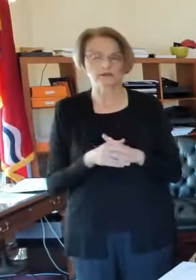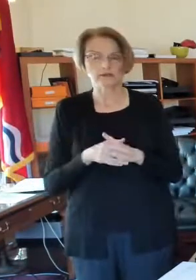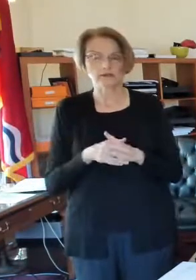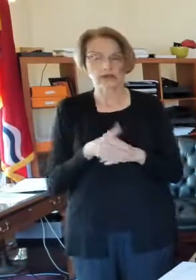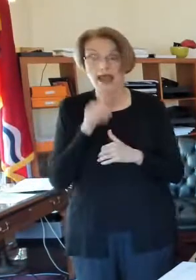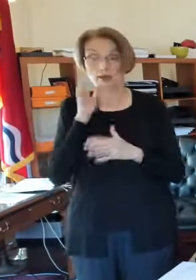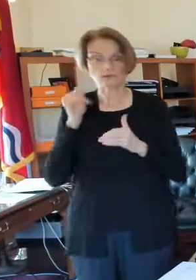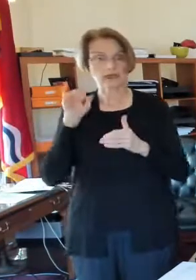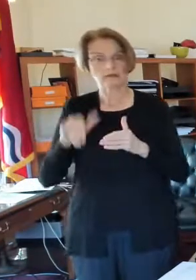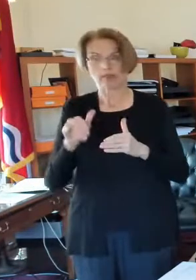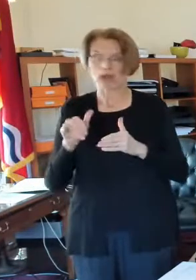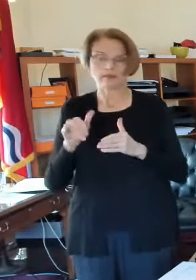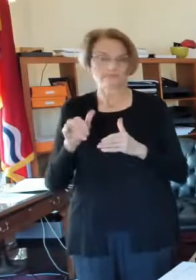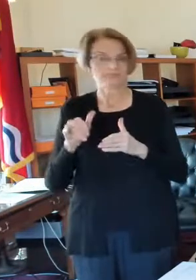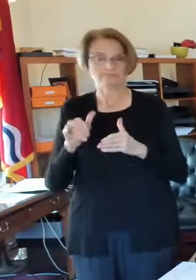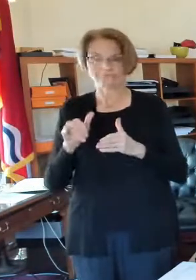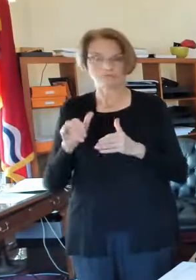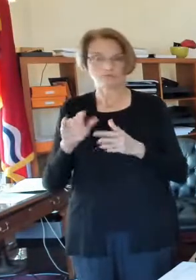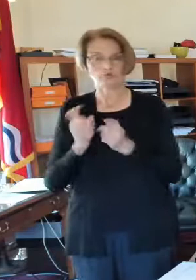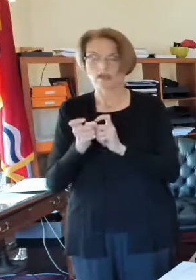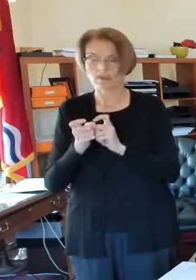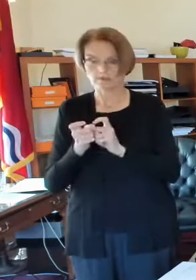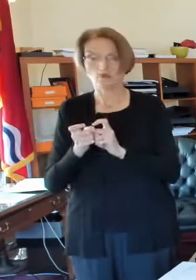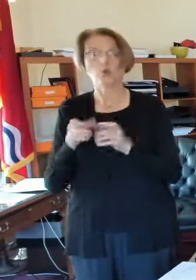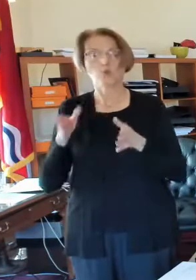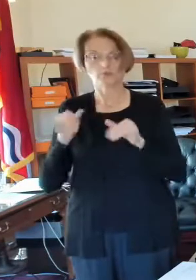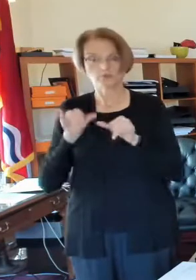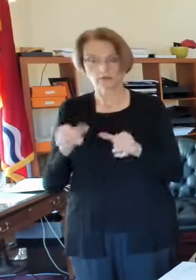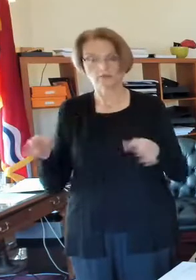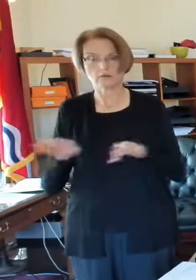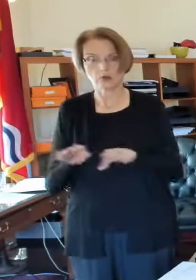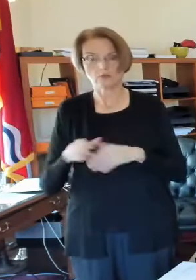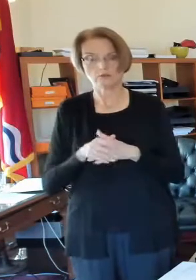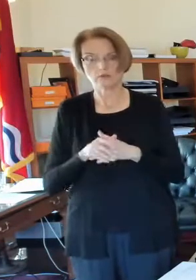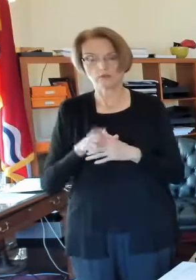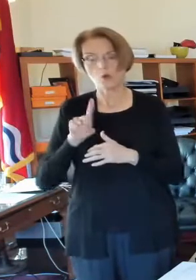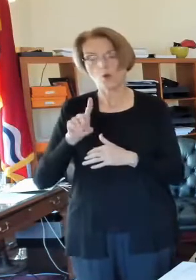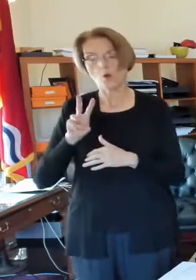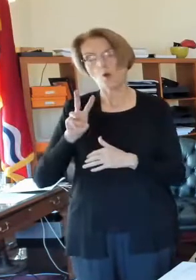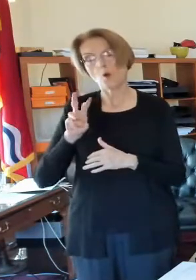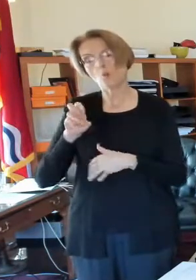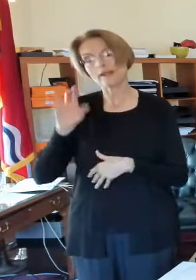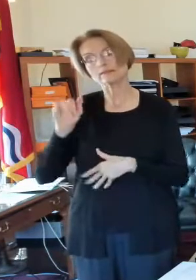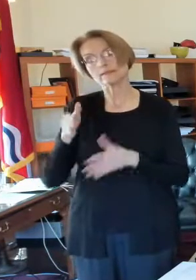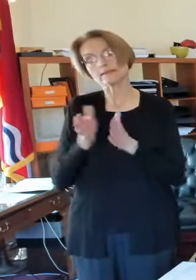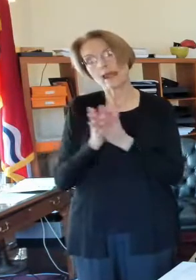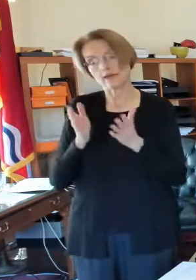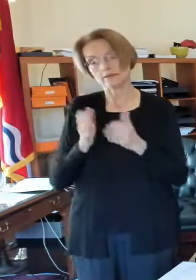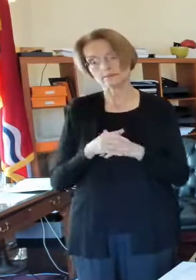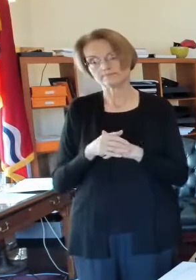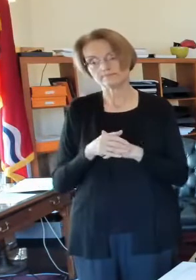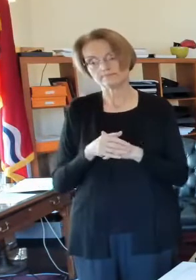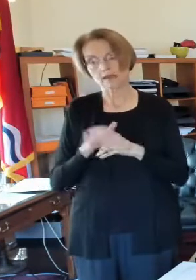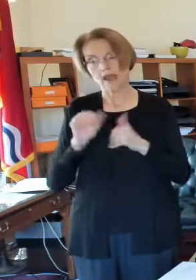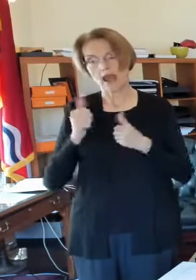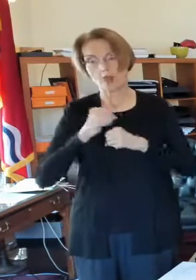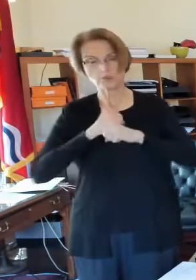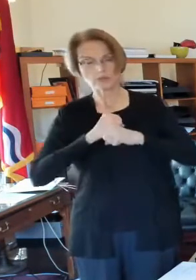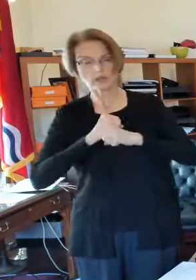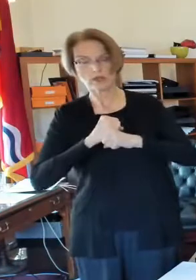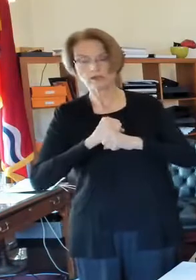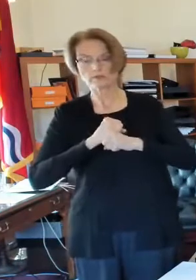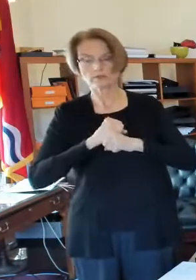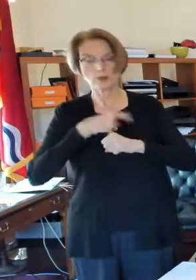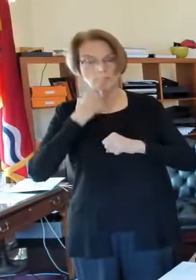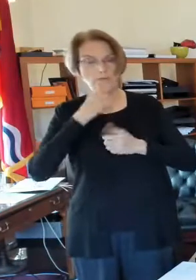anytime soon. Lindsay's question is, what is being done to protect school staff, public school staff,